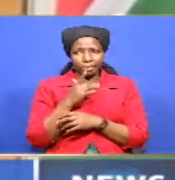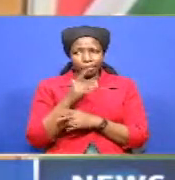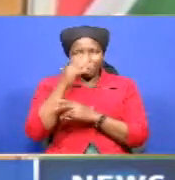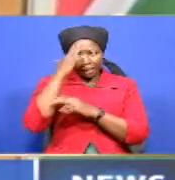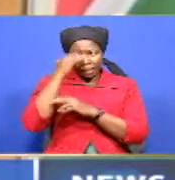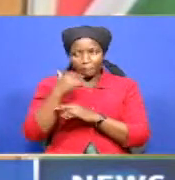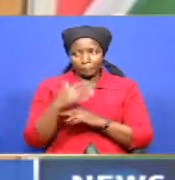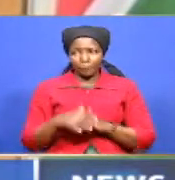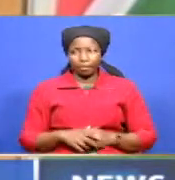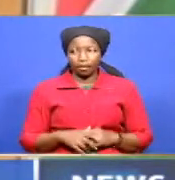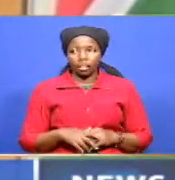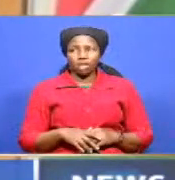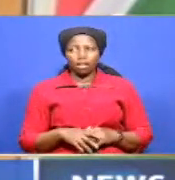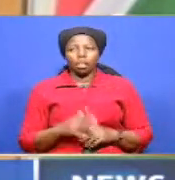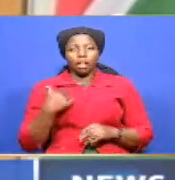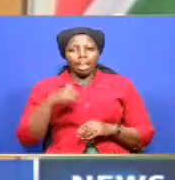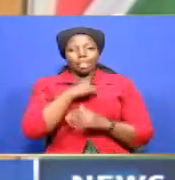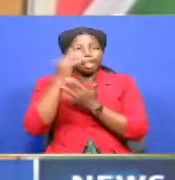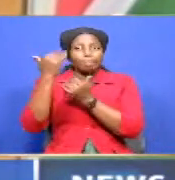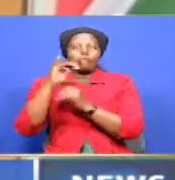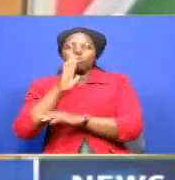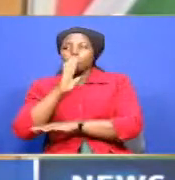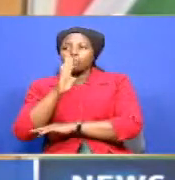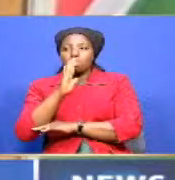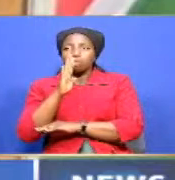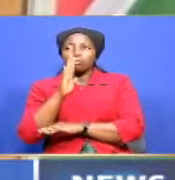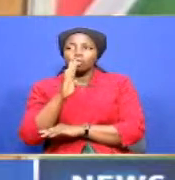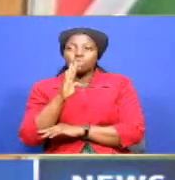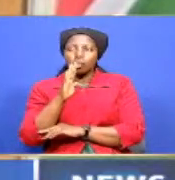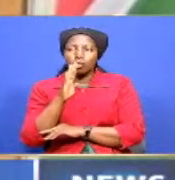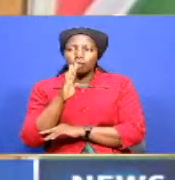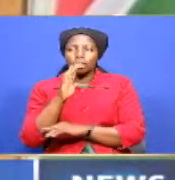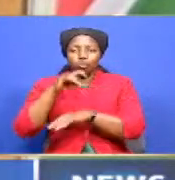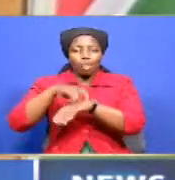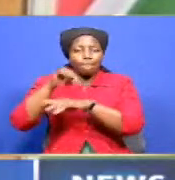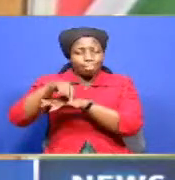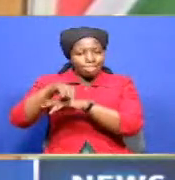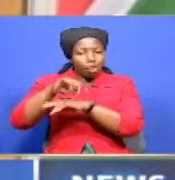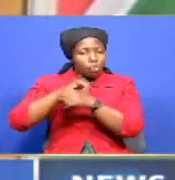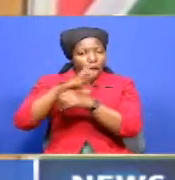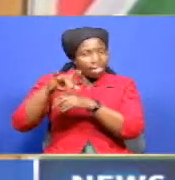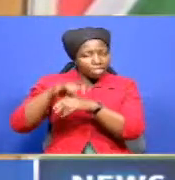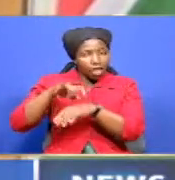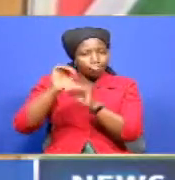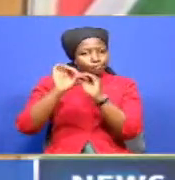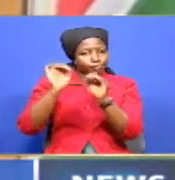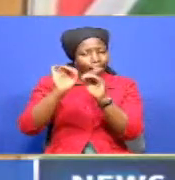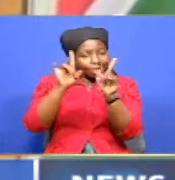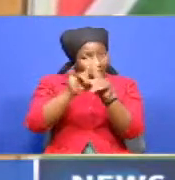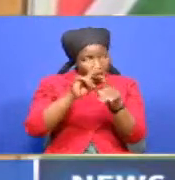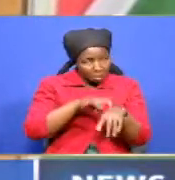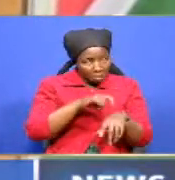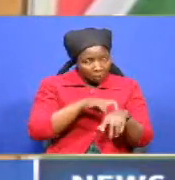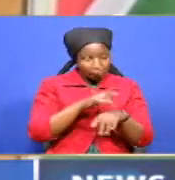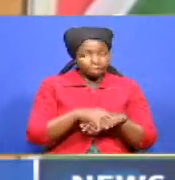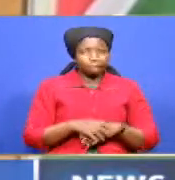because we will not be expected to borrow during this period and at the same time